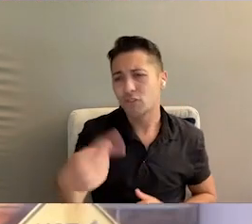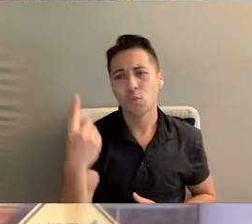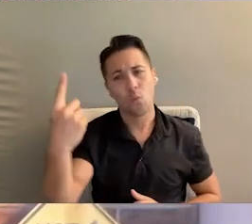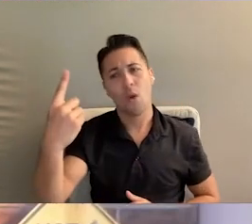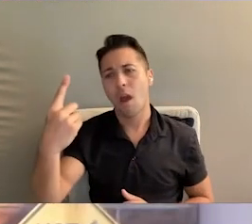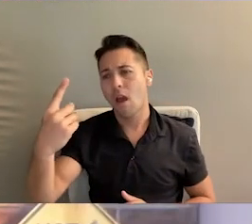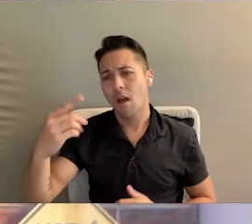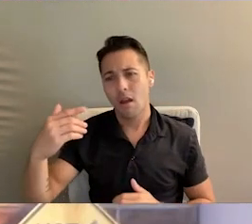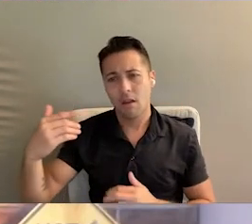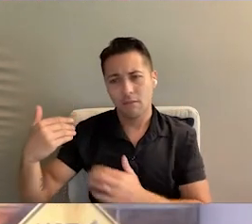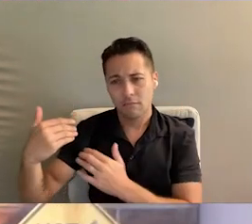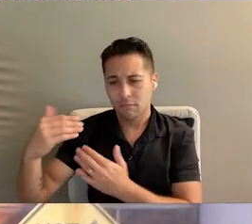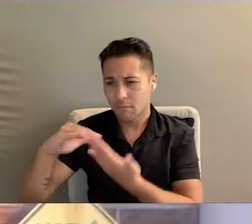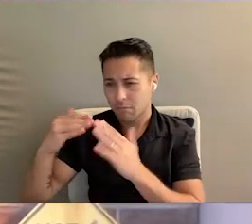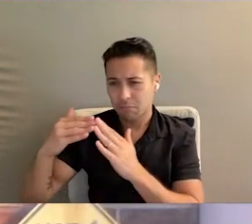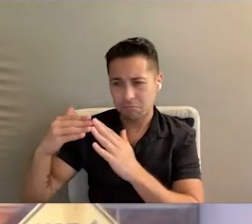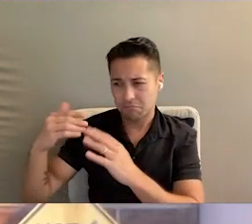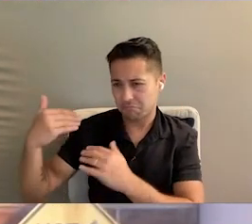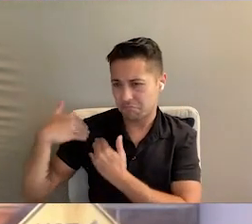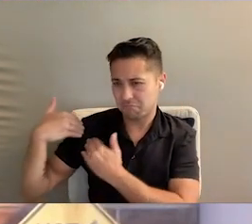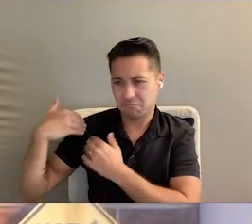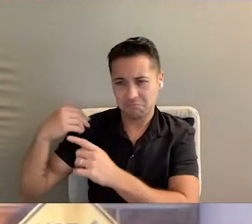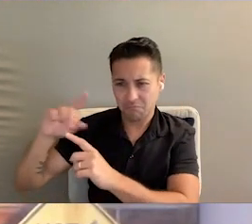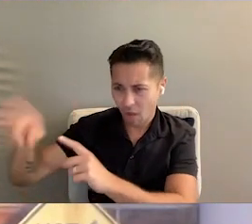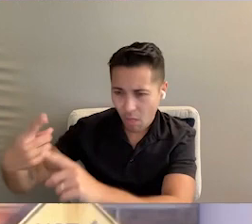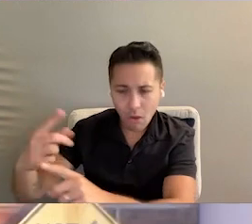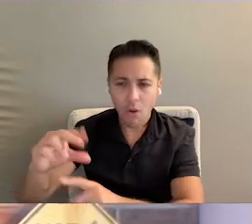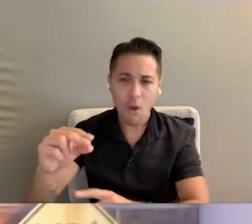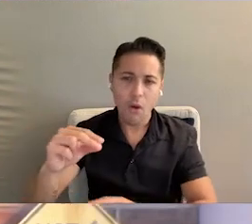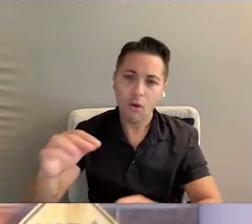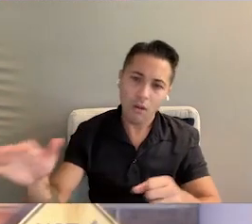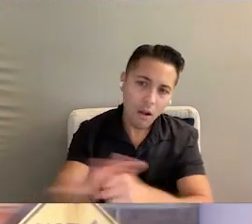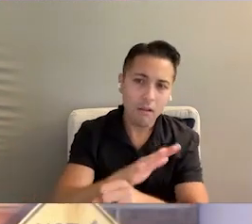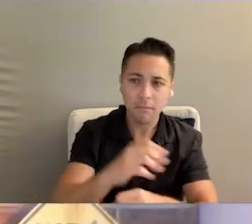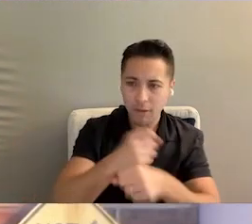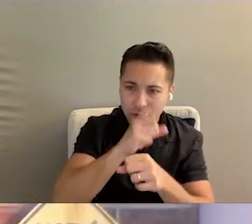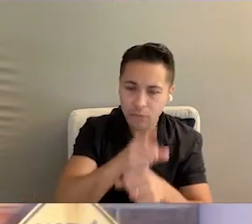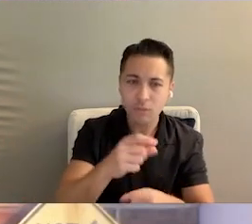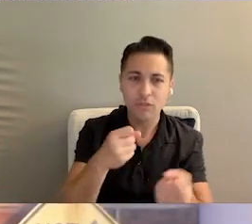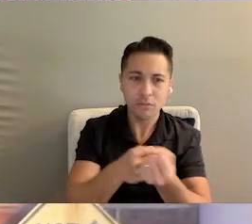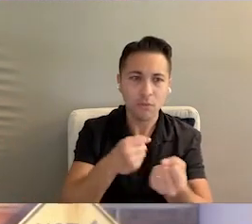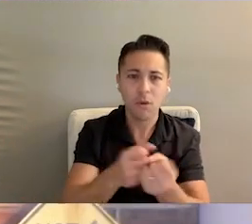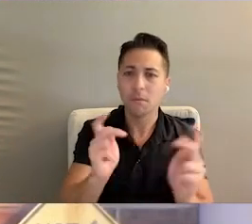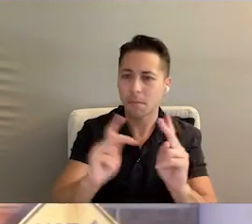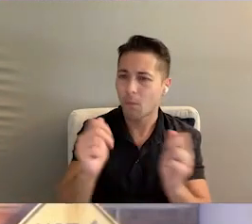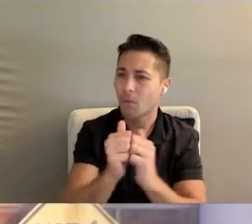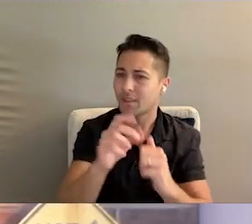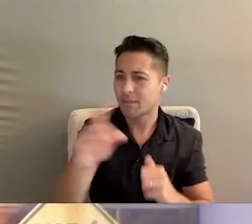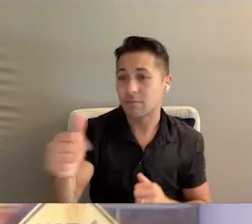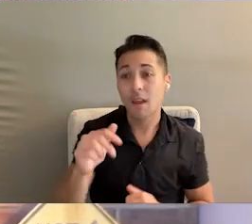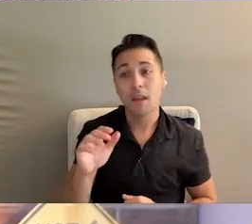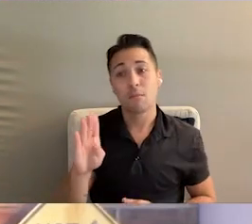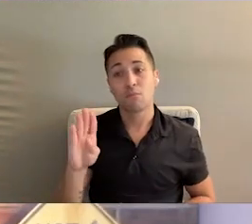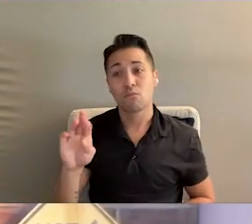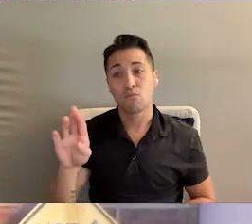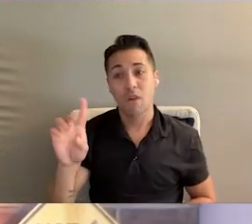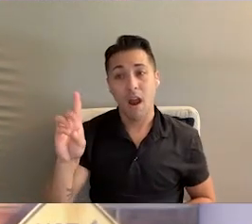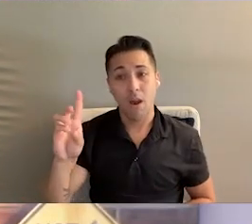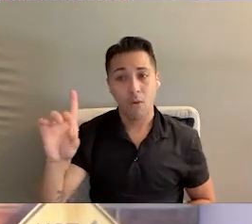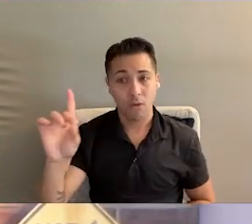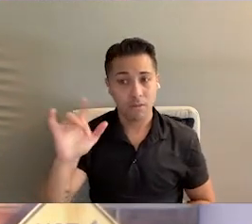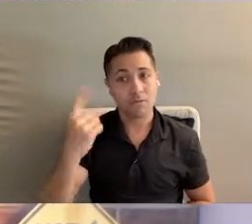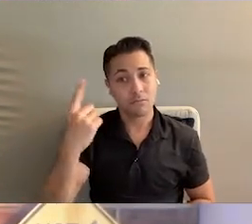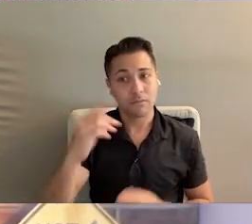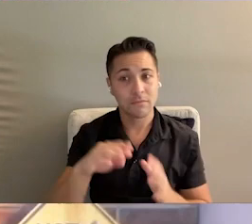particular entity's responsibility. It is the entire community's responsibility to make sure that we are supporting individuals. And Broward is a model in that way.